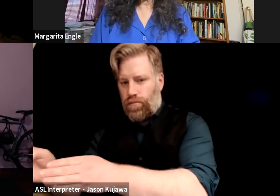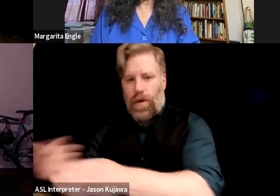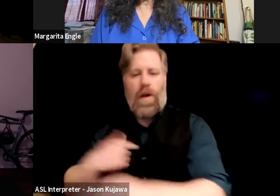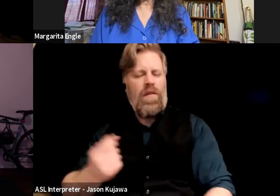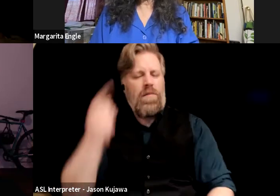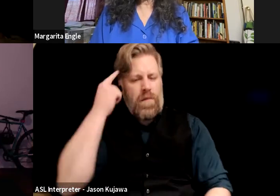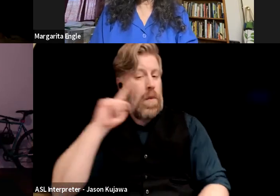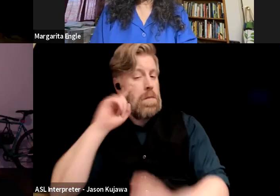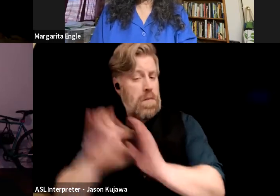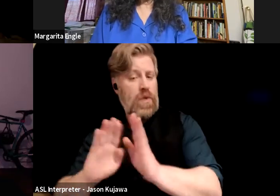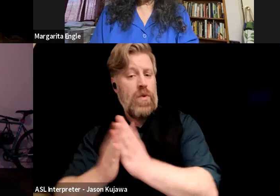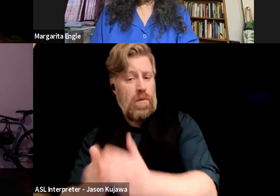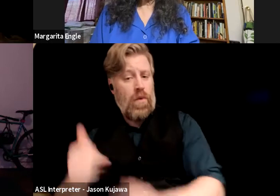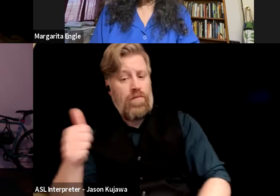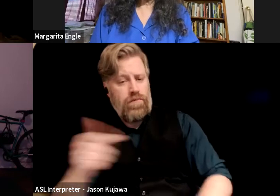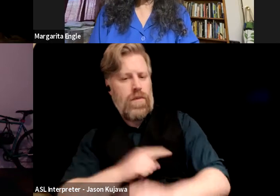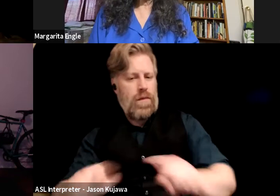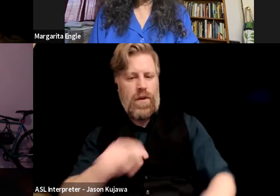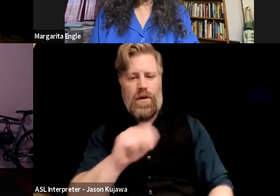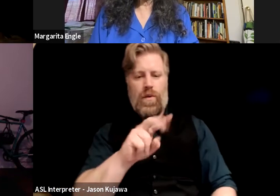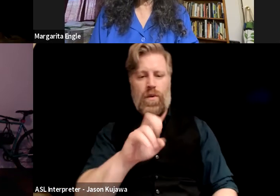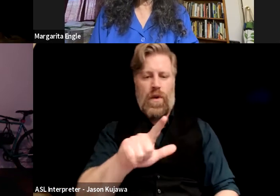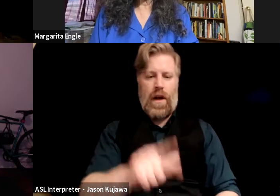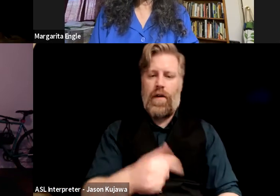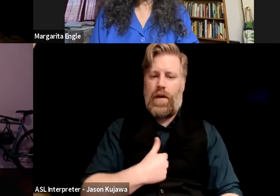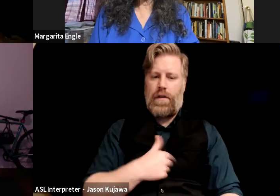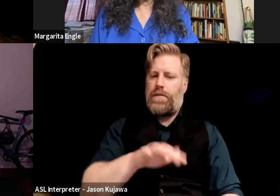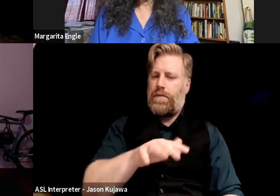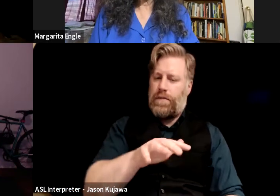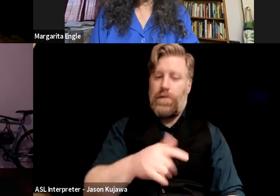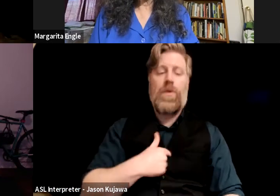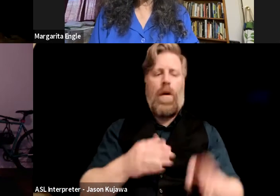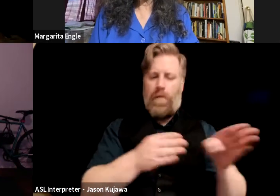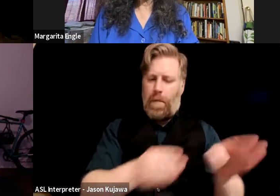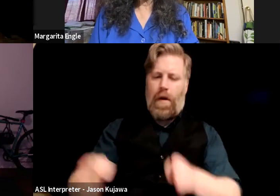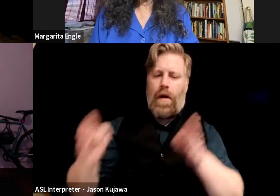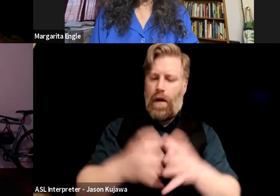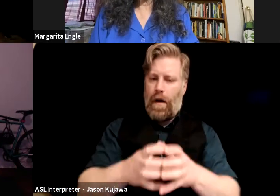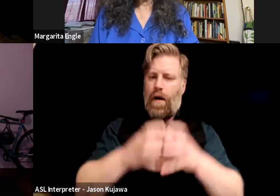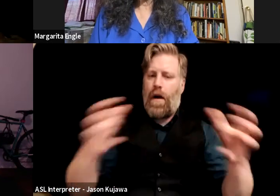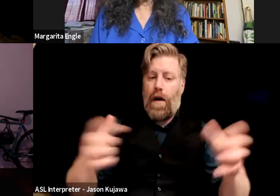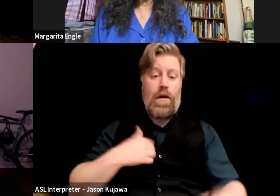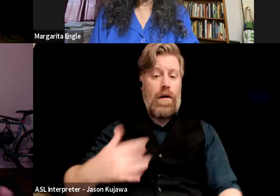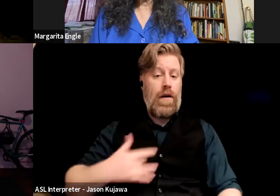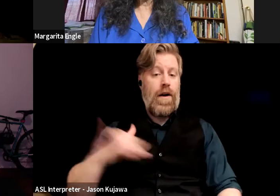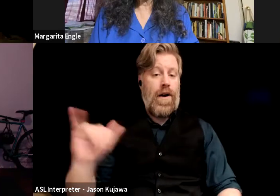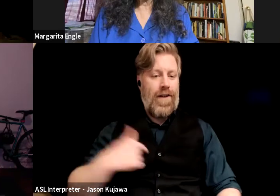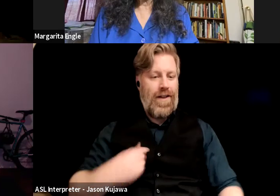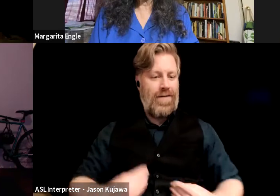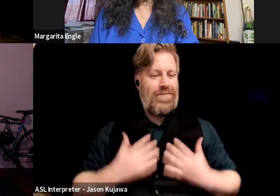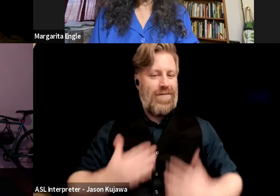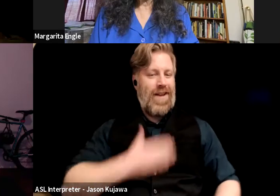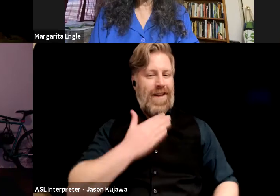format. And so it's been a lot, a lot of planning. And I feel like it really makes me happy because I like things